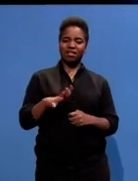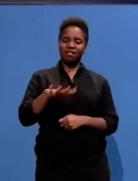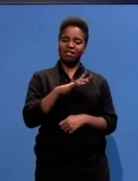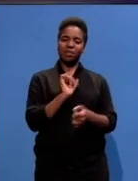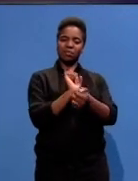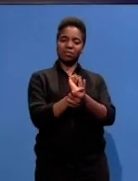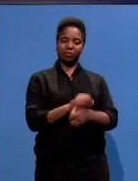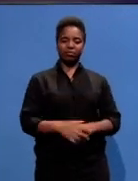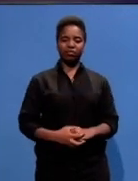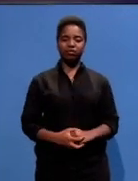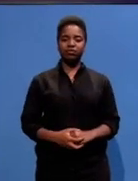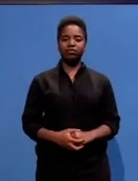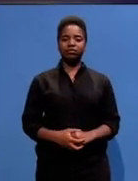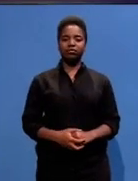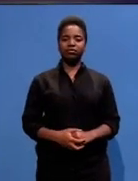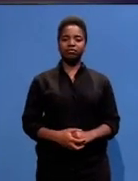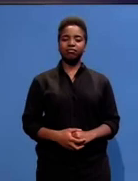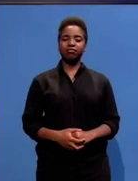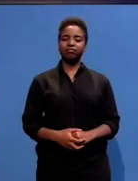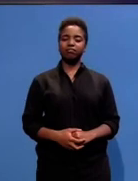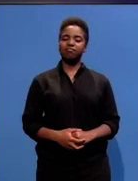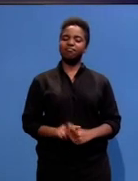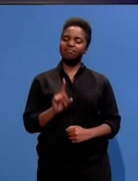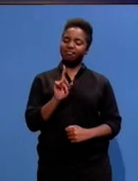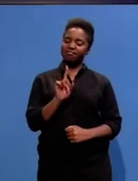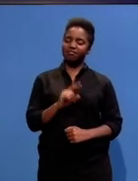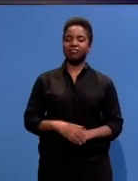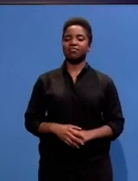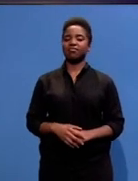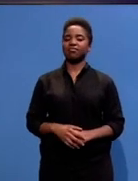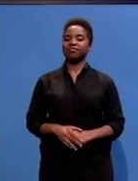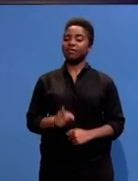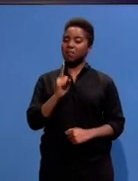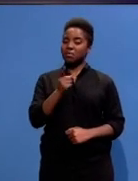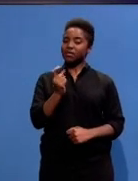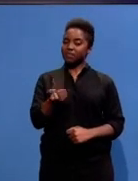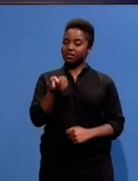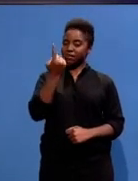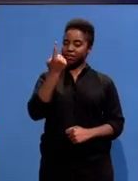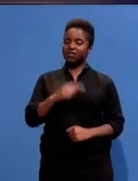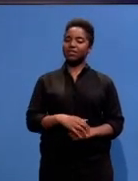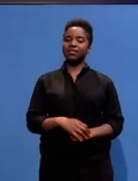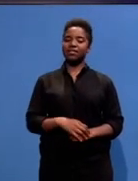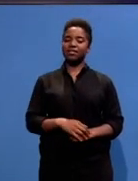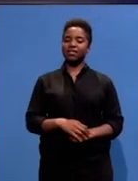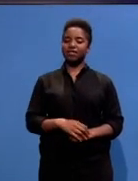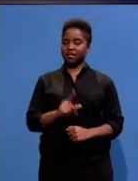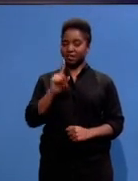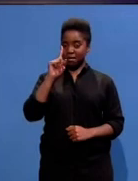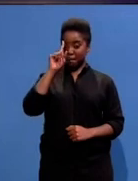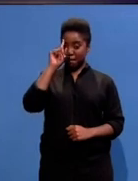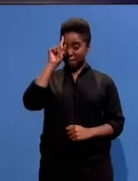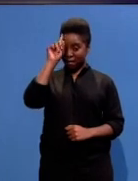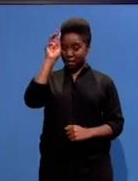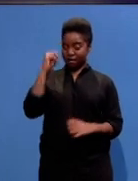I think one must understand that when Mandela initiated negotiations